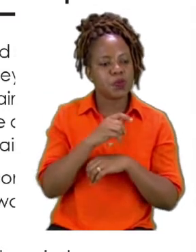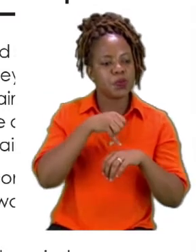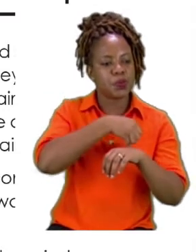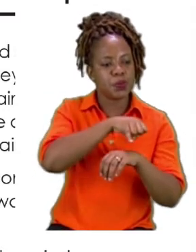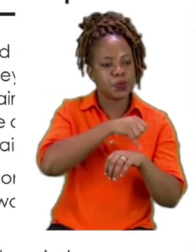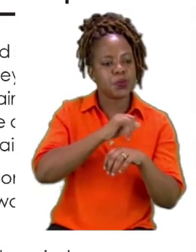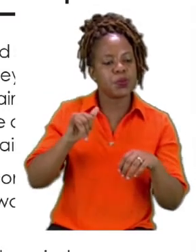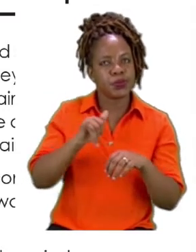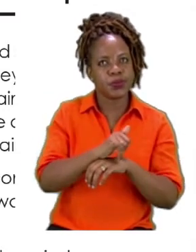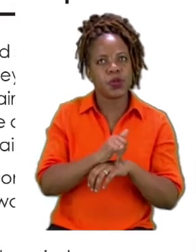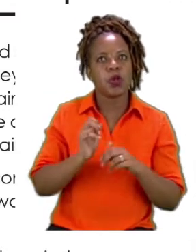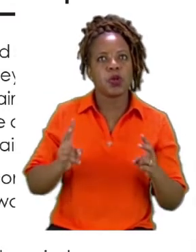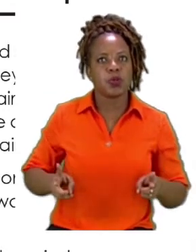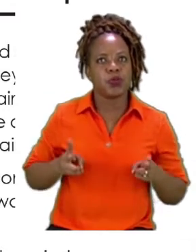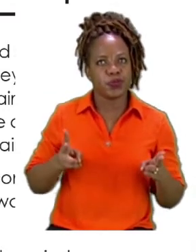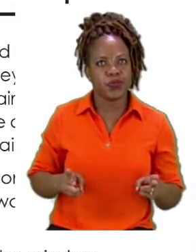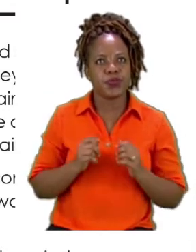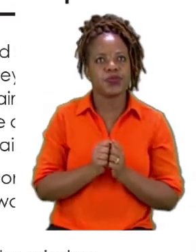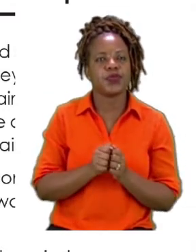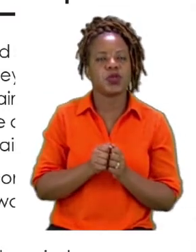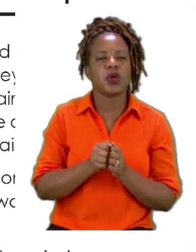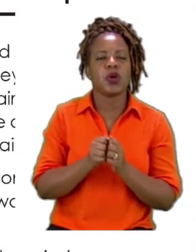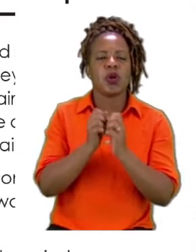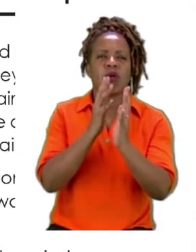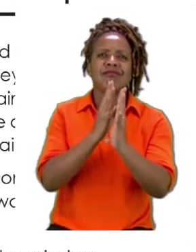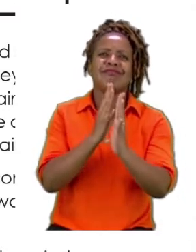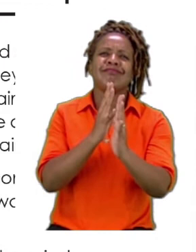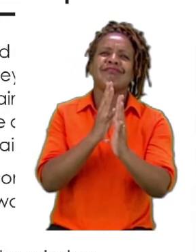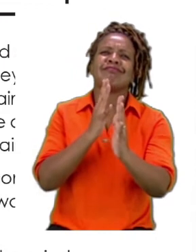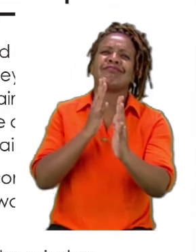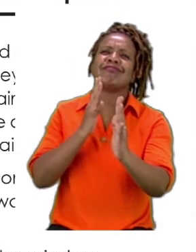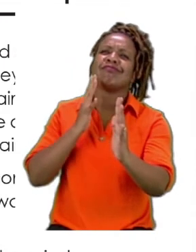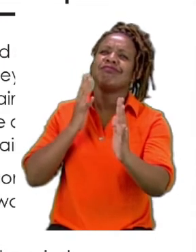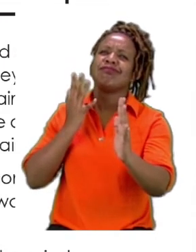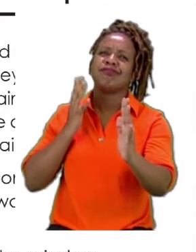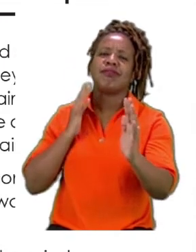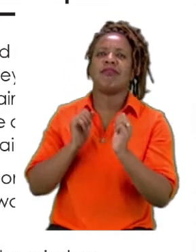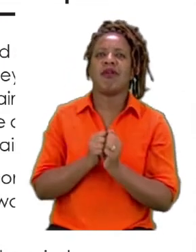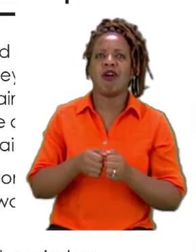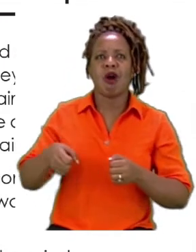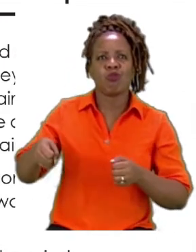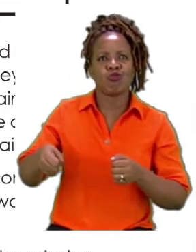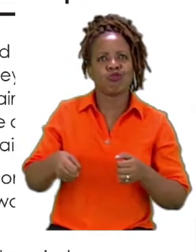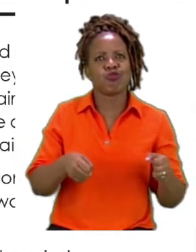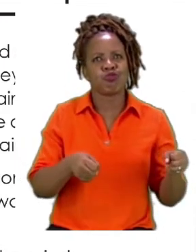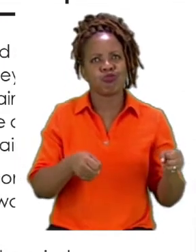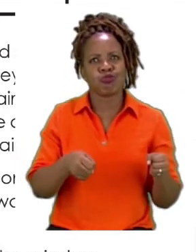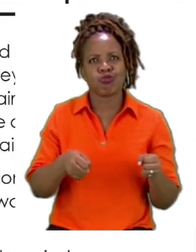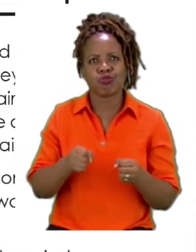They stood in a long queue to have their luggage booked by the attendant.